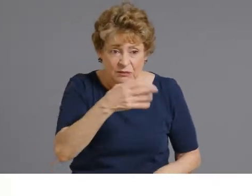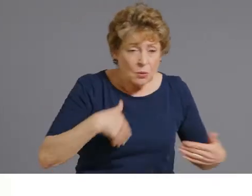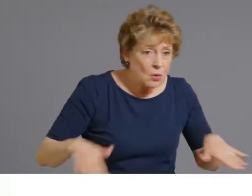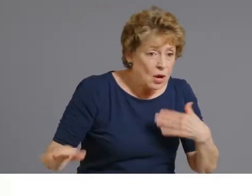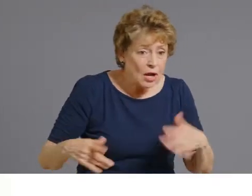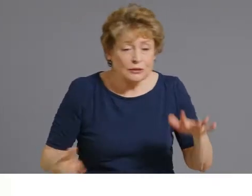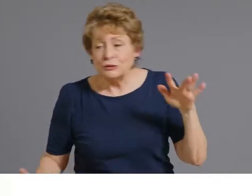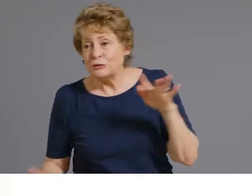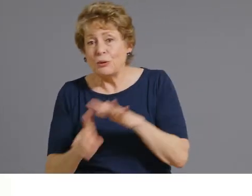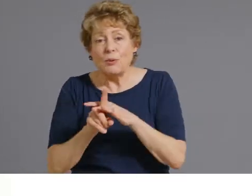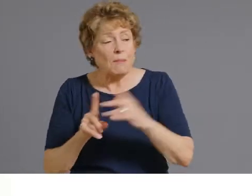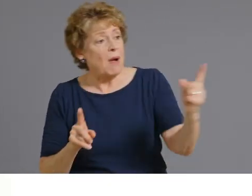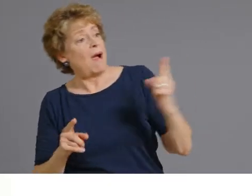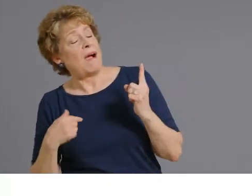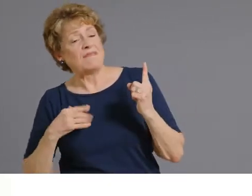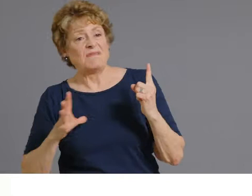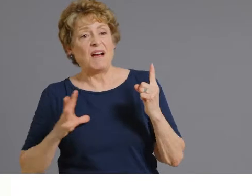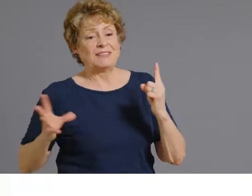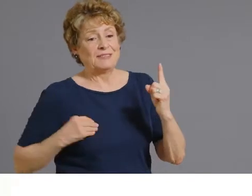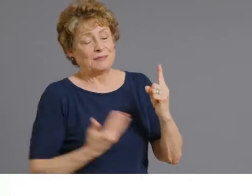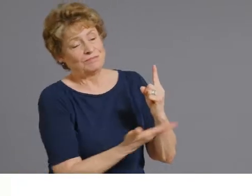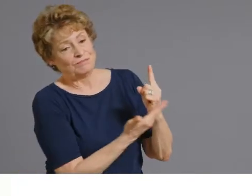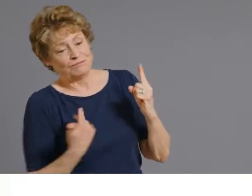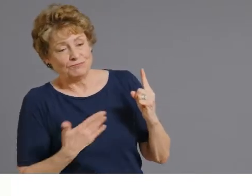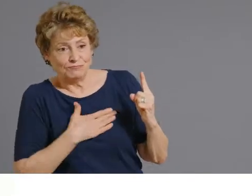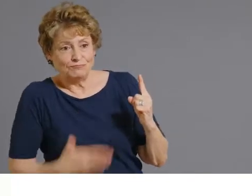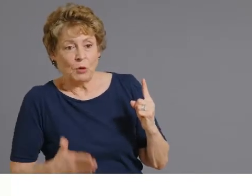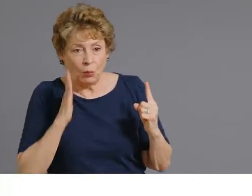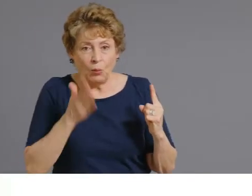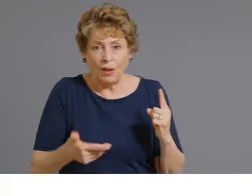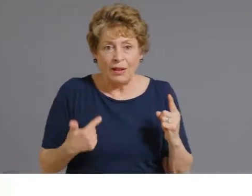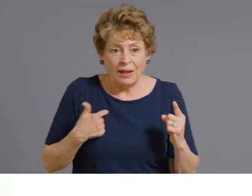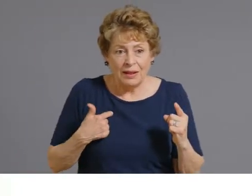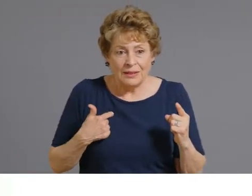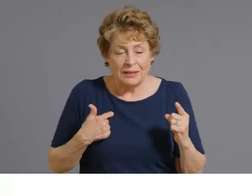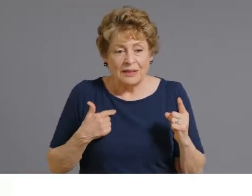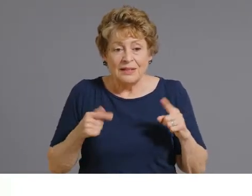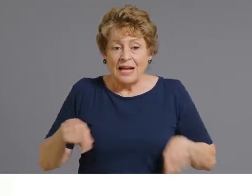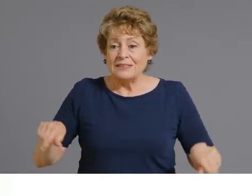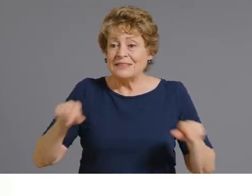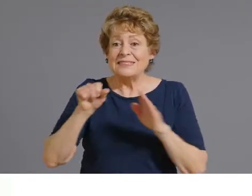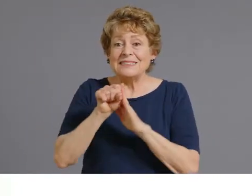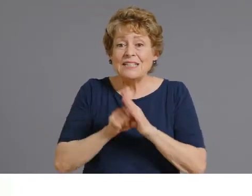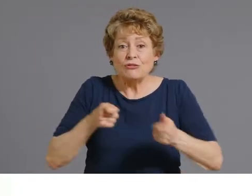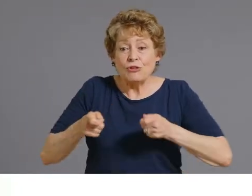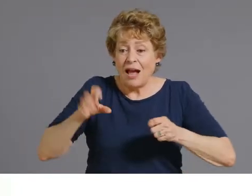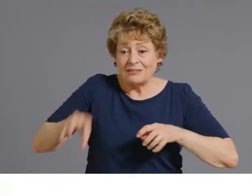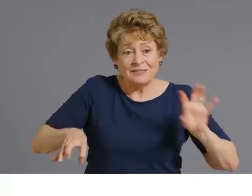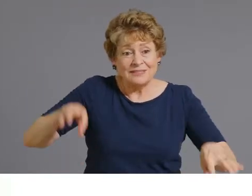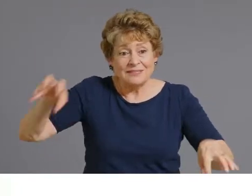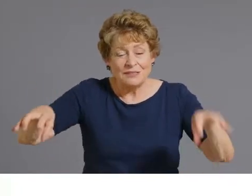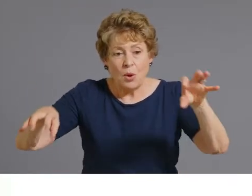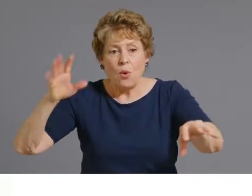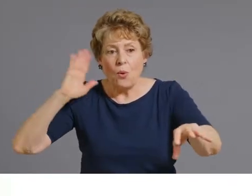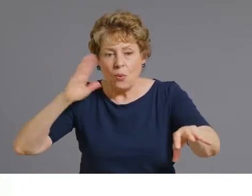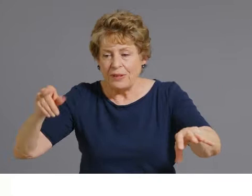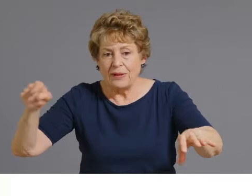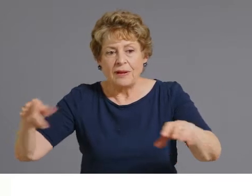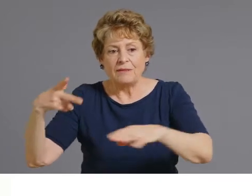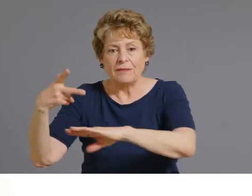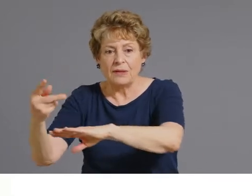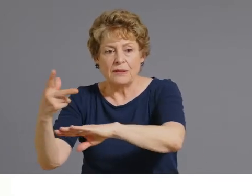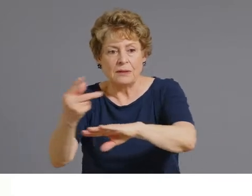relatively quick experience to get vaccinated. And all of our state sites do vaccinate those 12 and older.